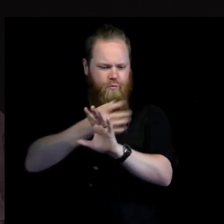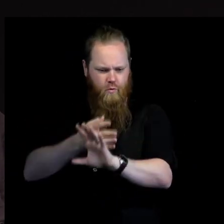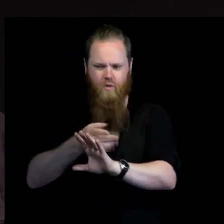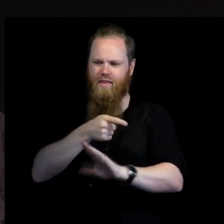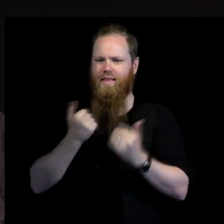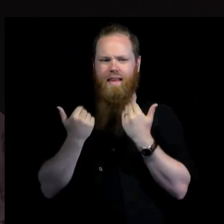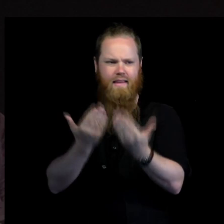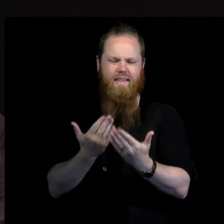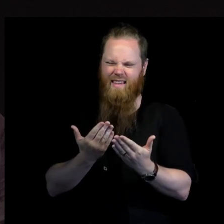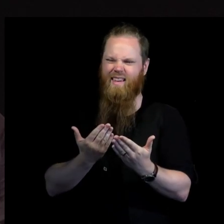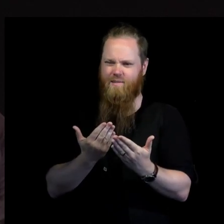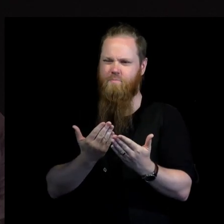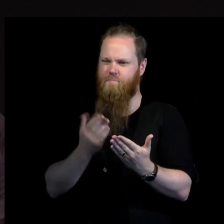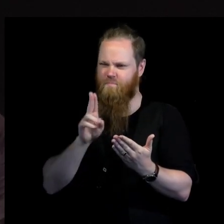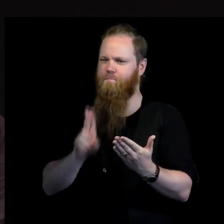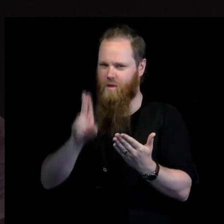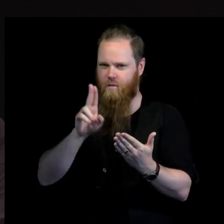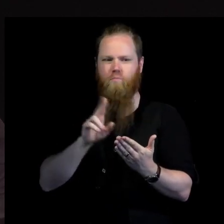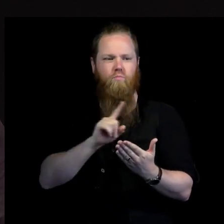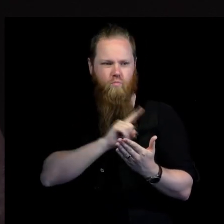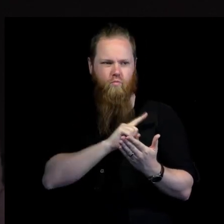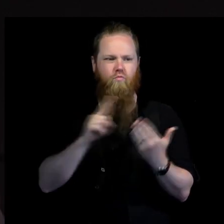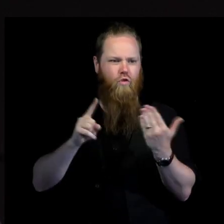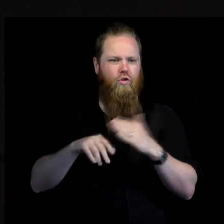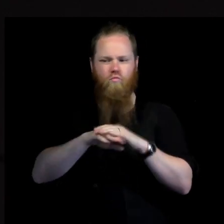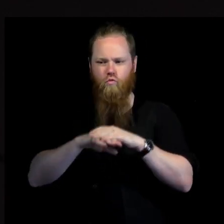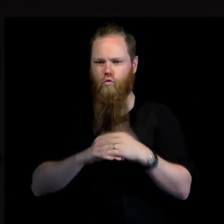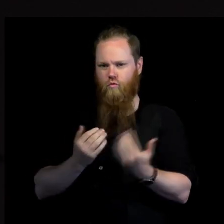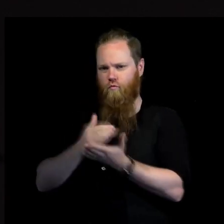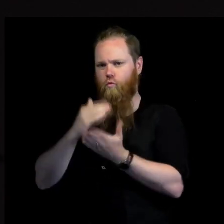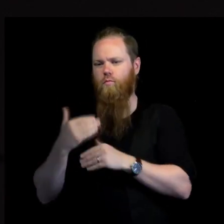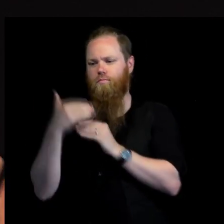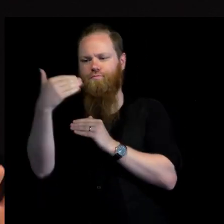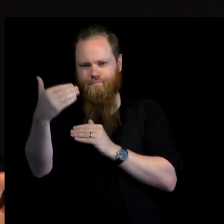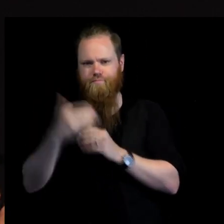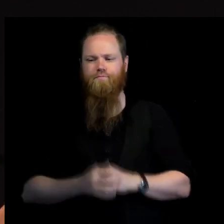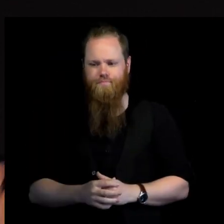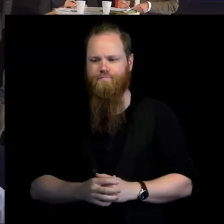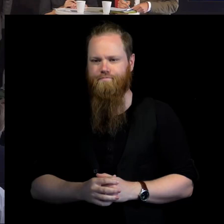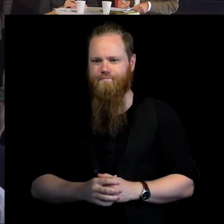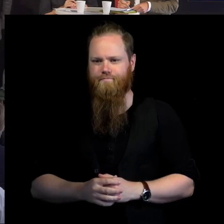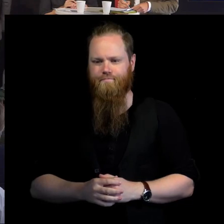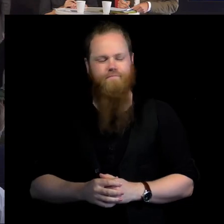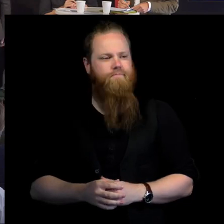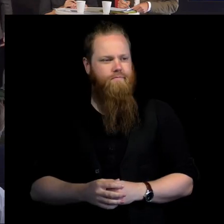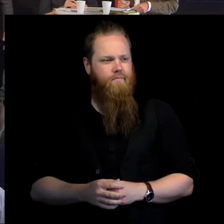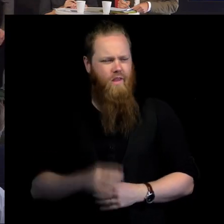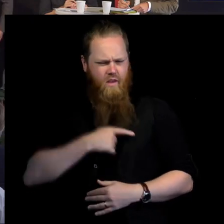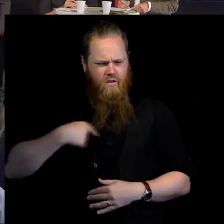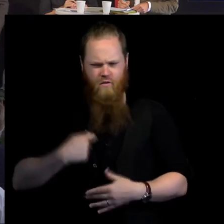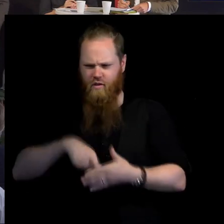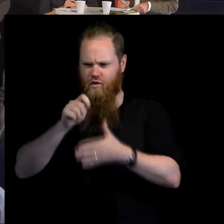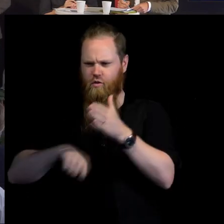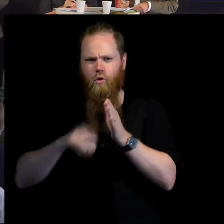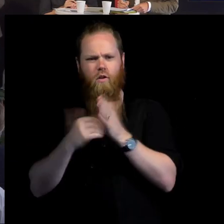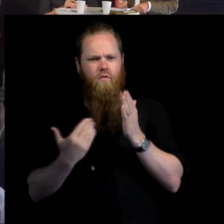platforms for moving forward on these issues. But let us first start them from inside